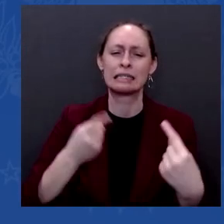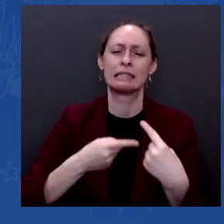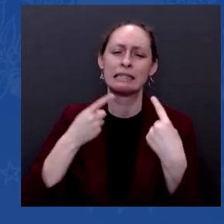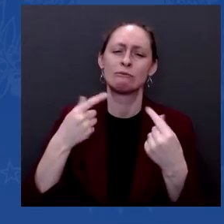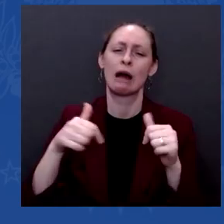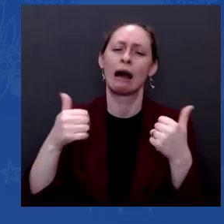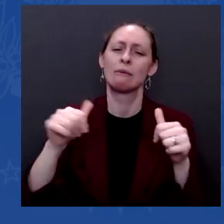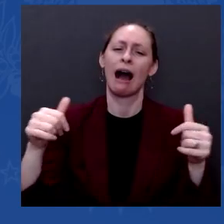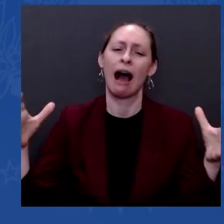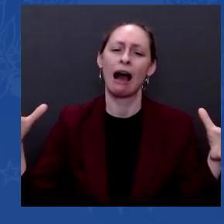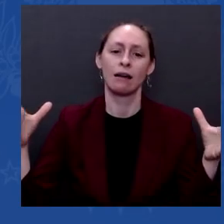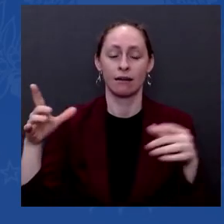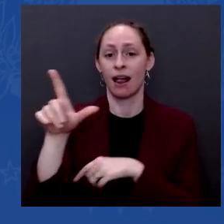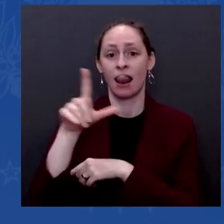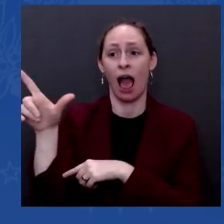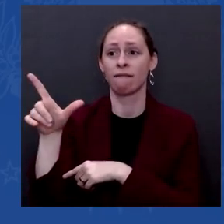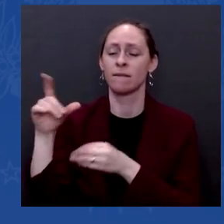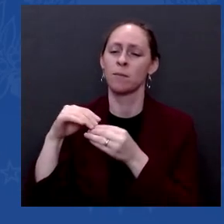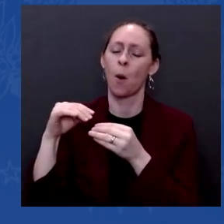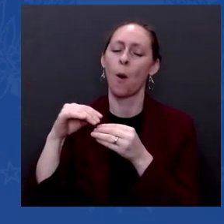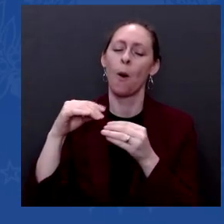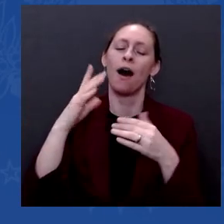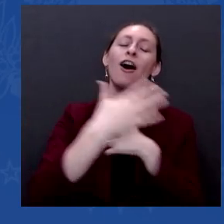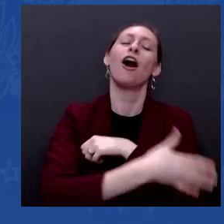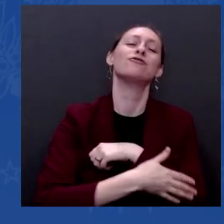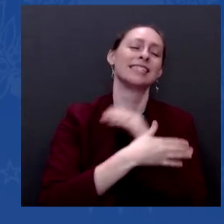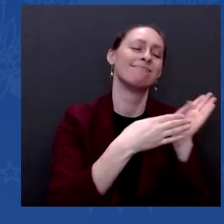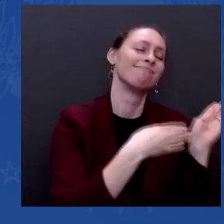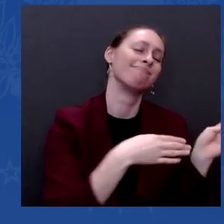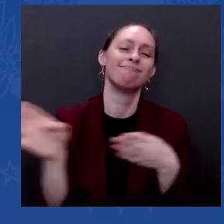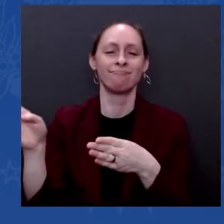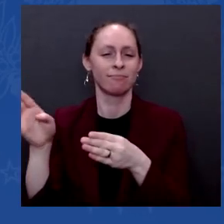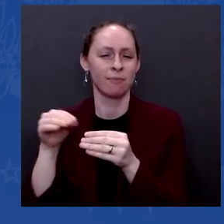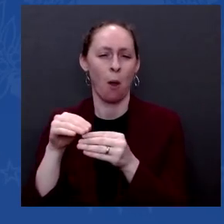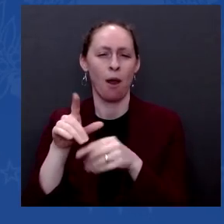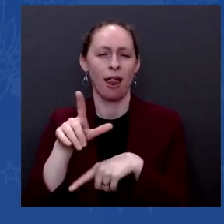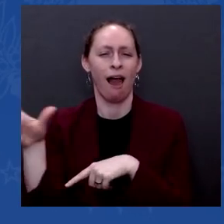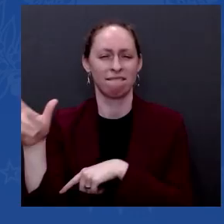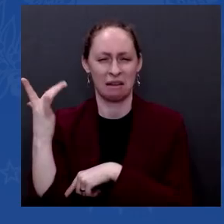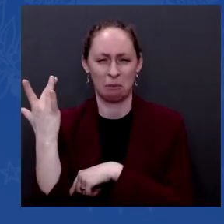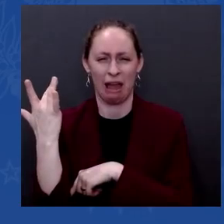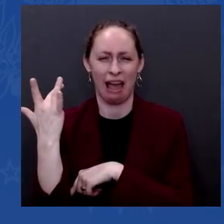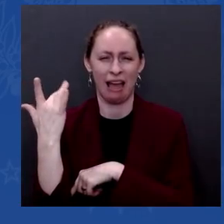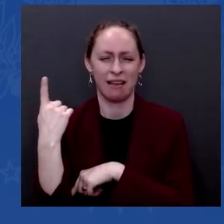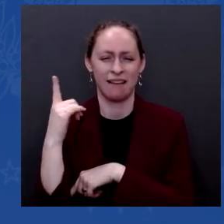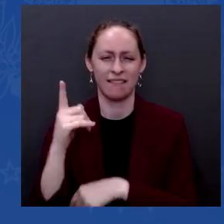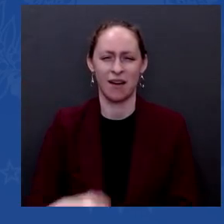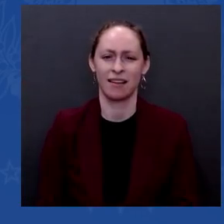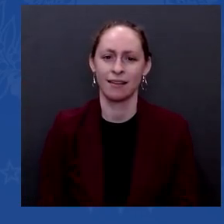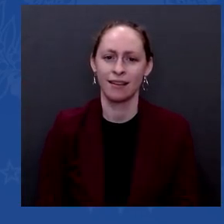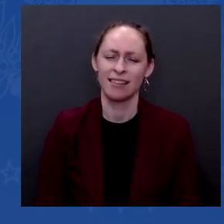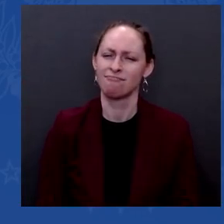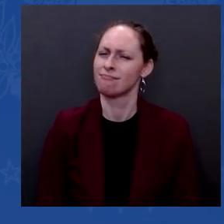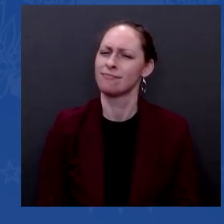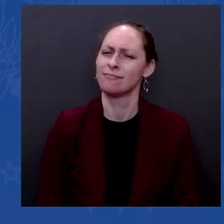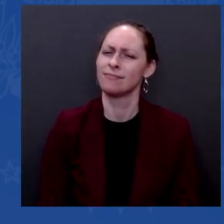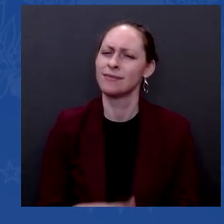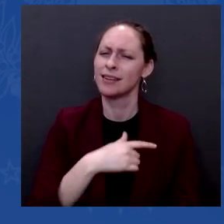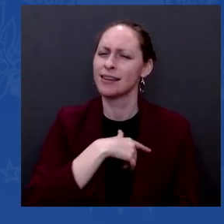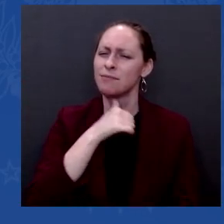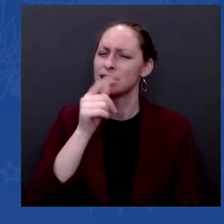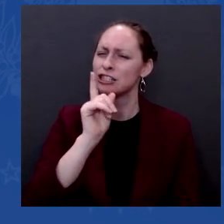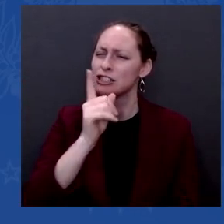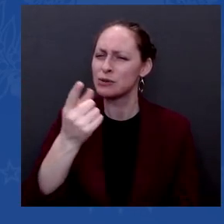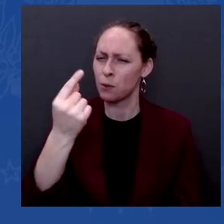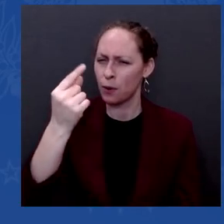Well, I'm not. I don't know what you consider to be too far to the left. If, in fact, we're talking about making